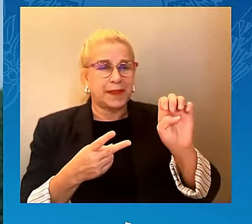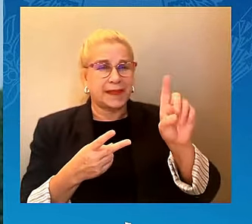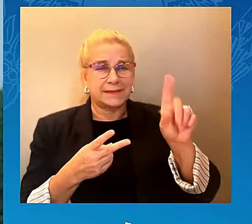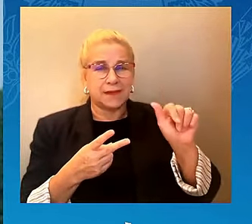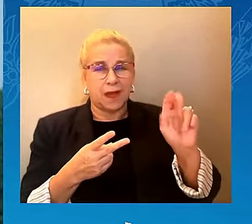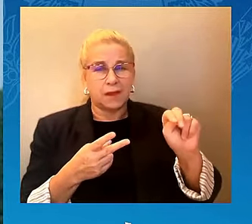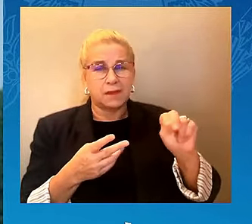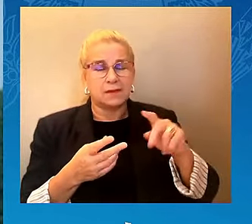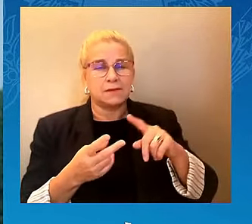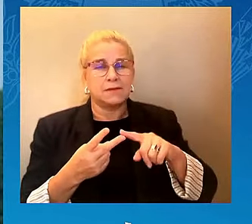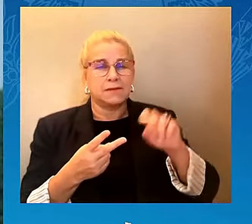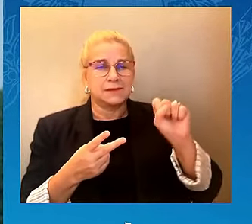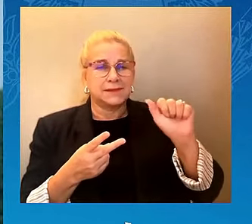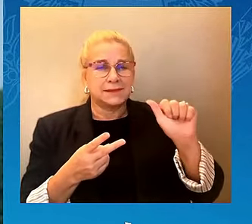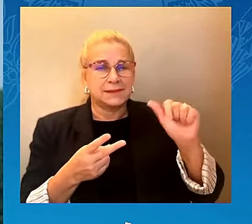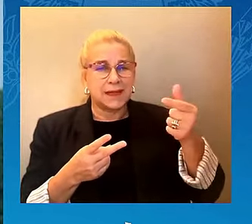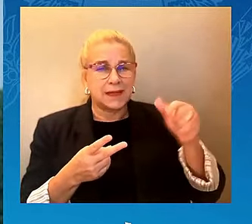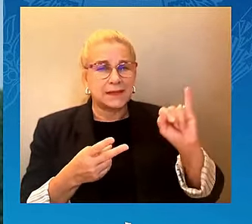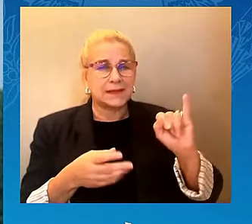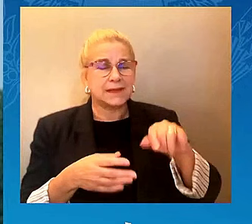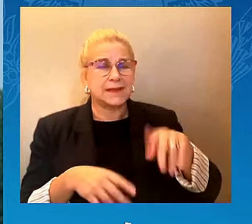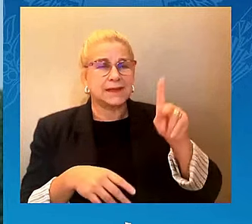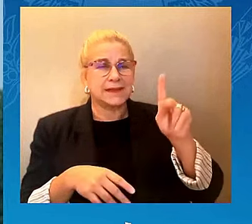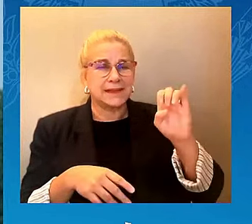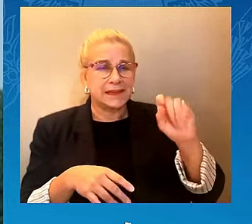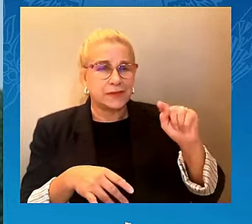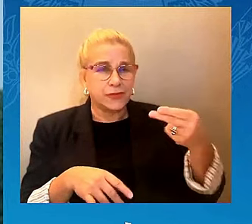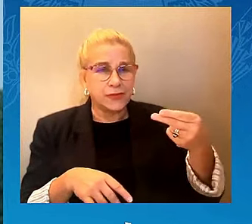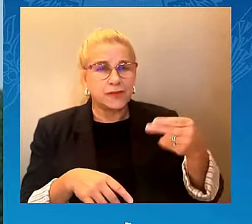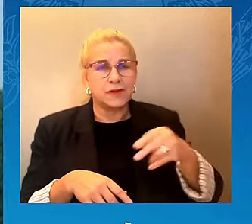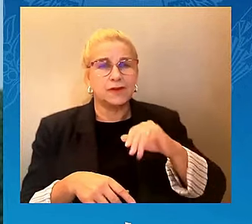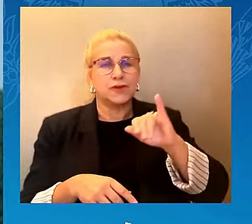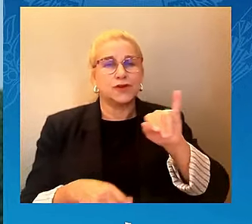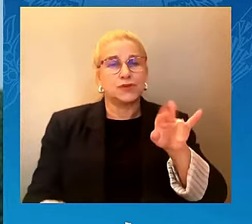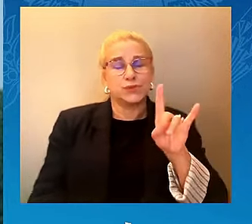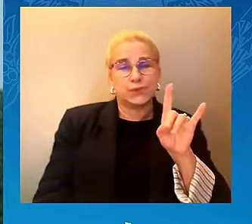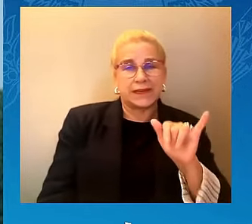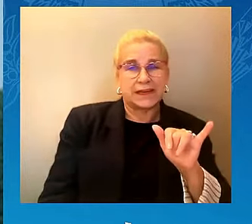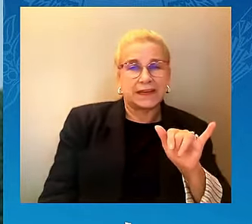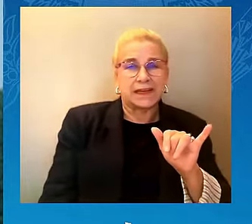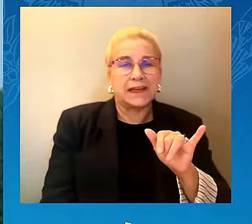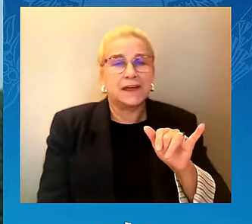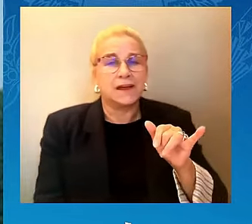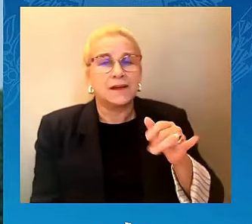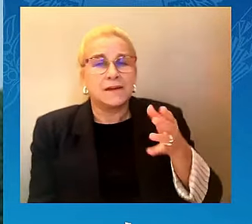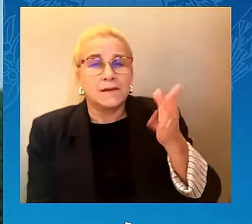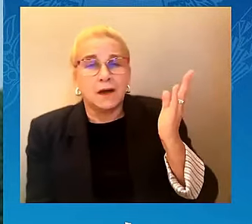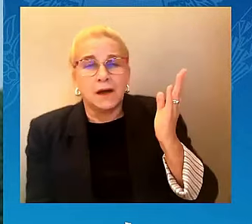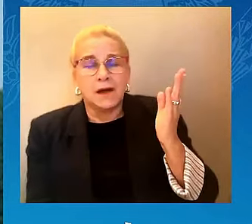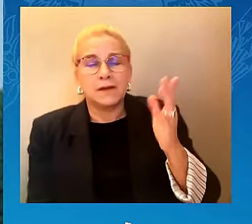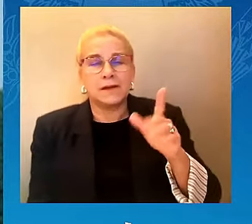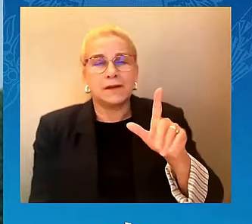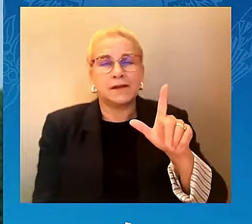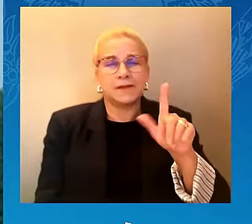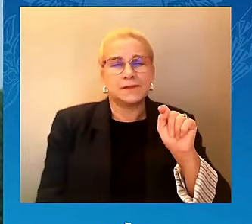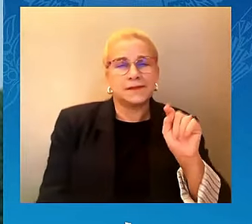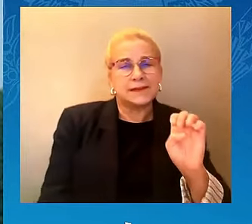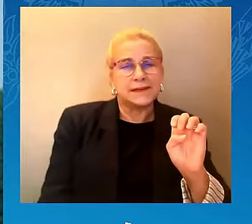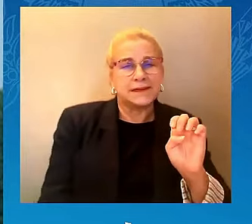What is asked of us? We must uphold the commitment to repair the world,